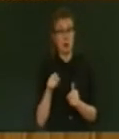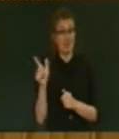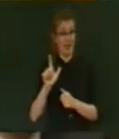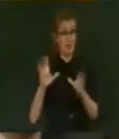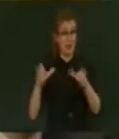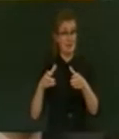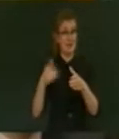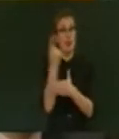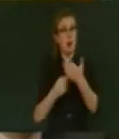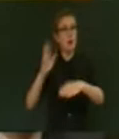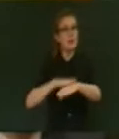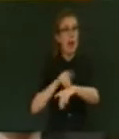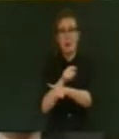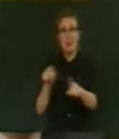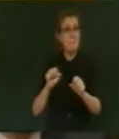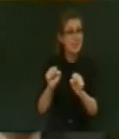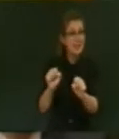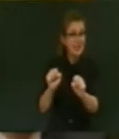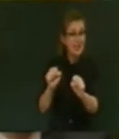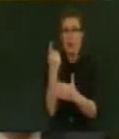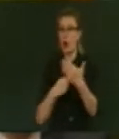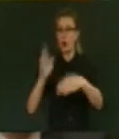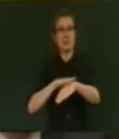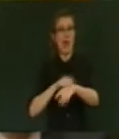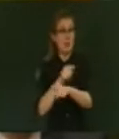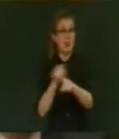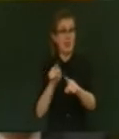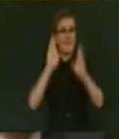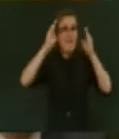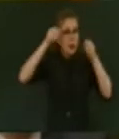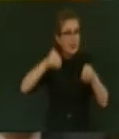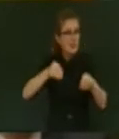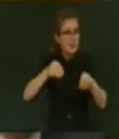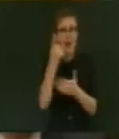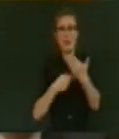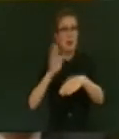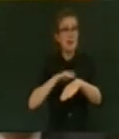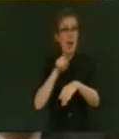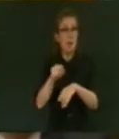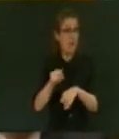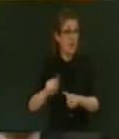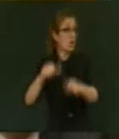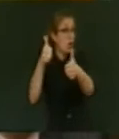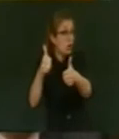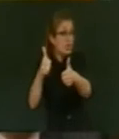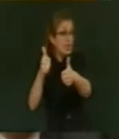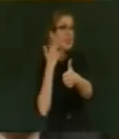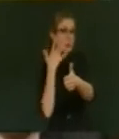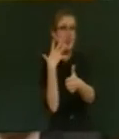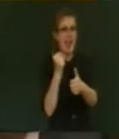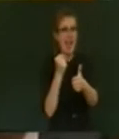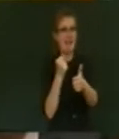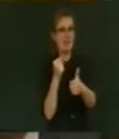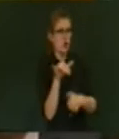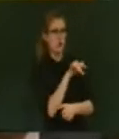the only time they're focused, actually the only time they're any good is when they have a leadership contest. And